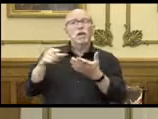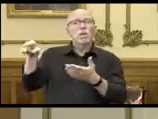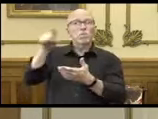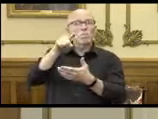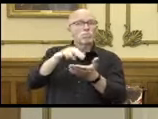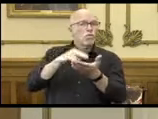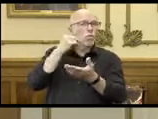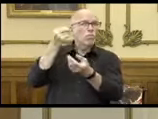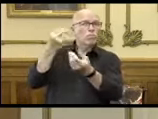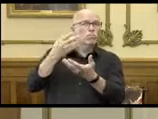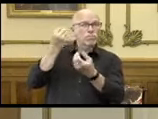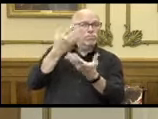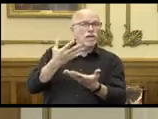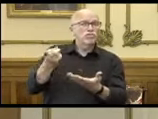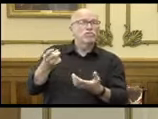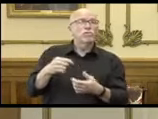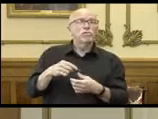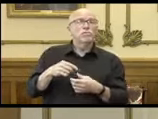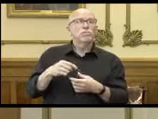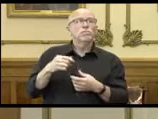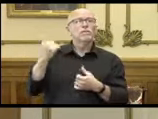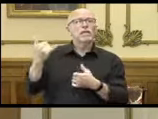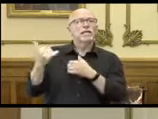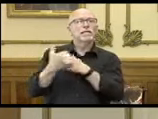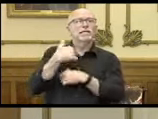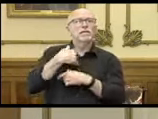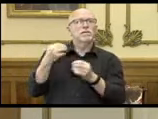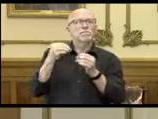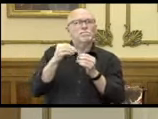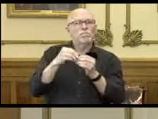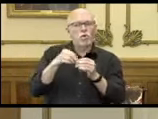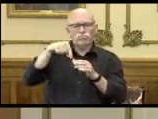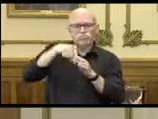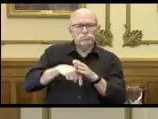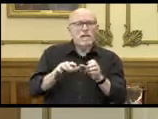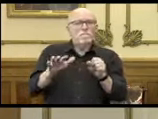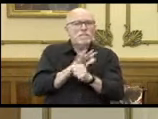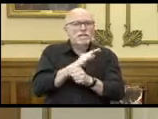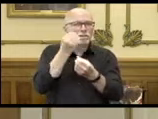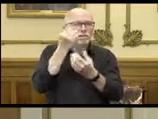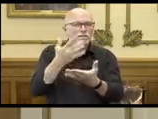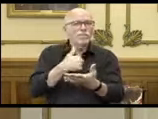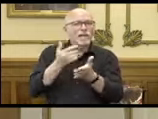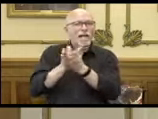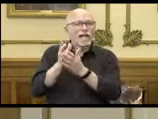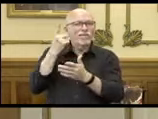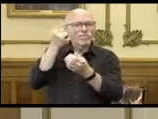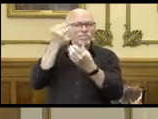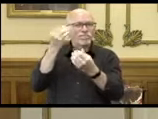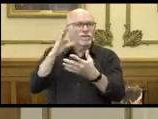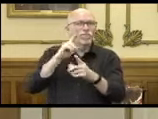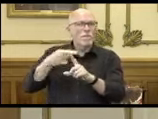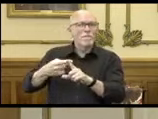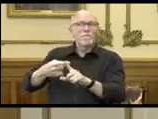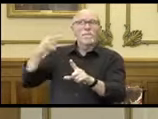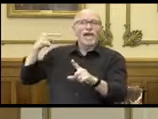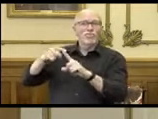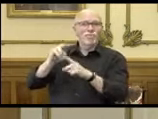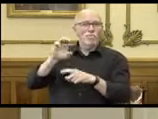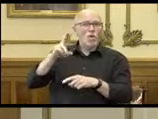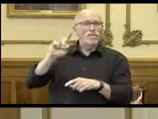information are now sending us more complete data. We're now asking for information that goes back to March